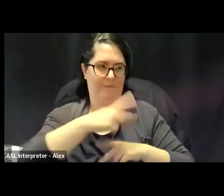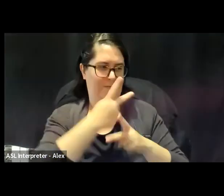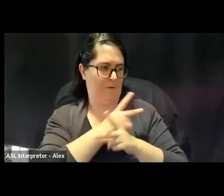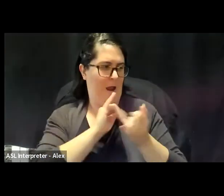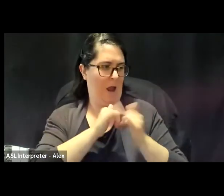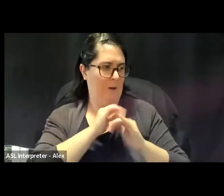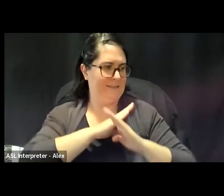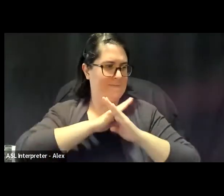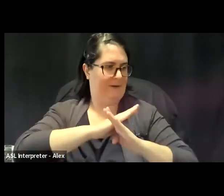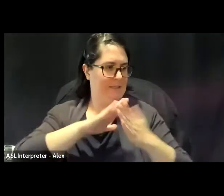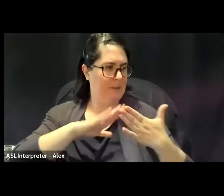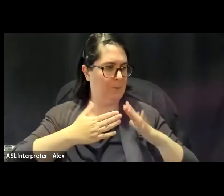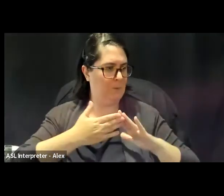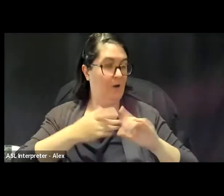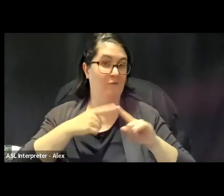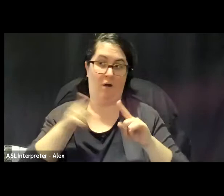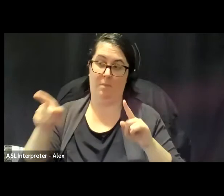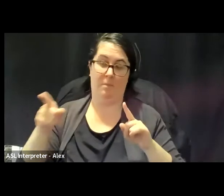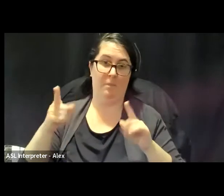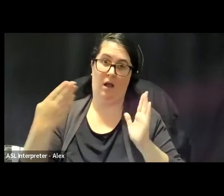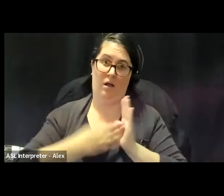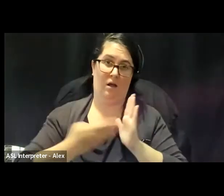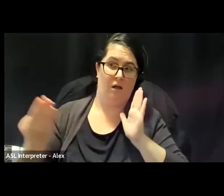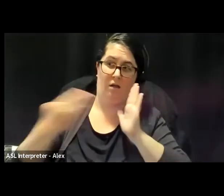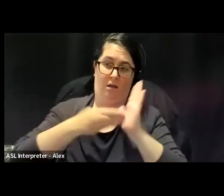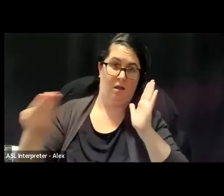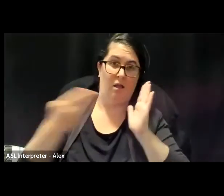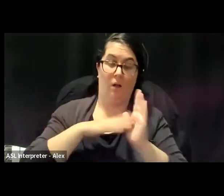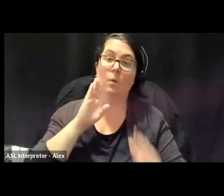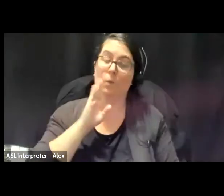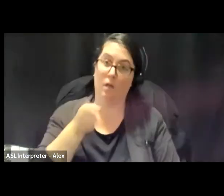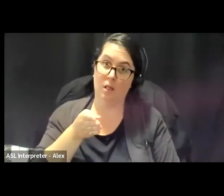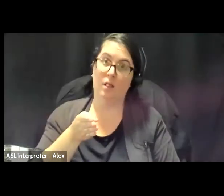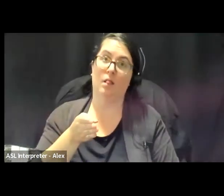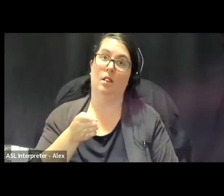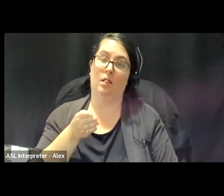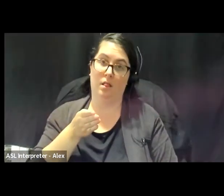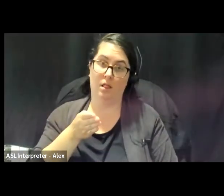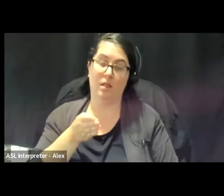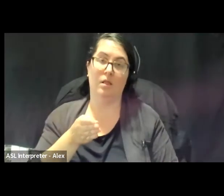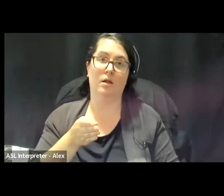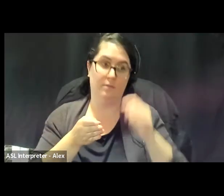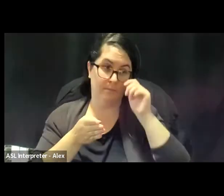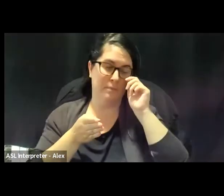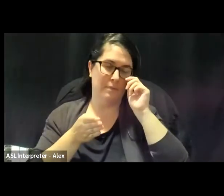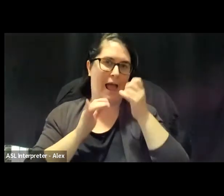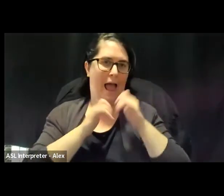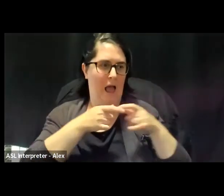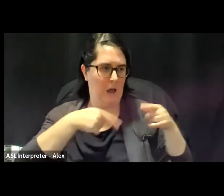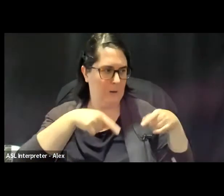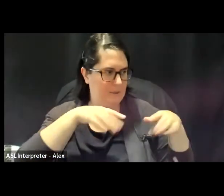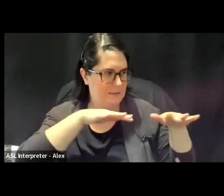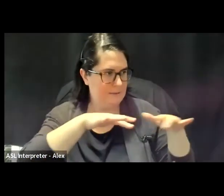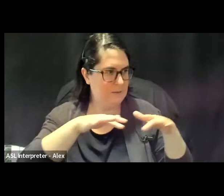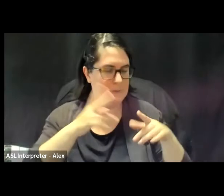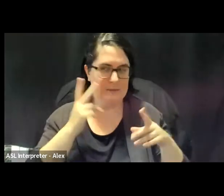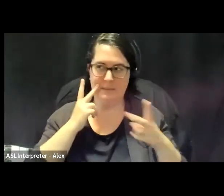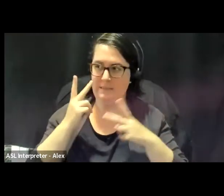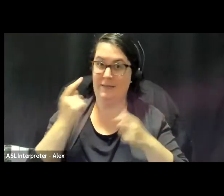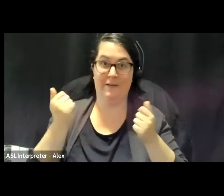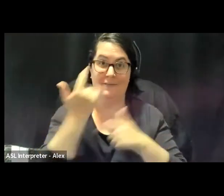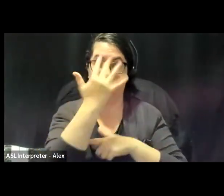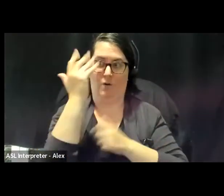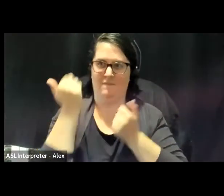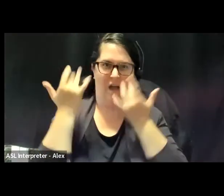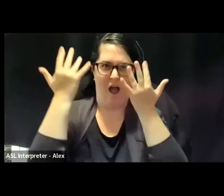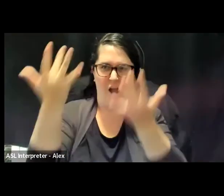against ongoing attacks from the right, working to build more livable futures in a time when we're also seeing, you know, mass forest fires like we've